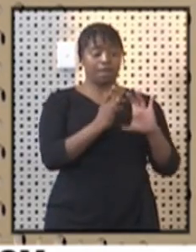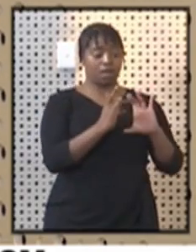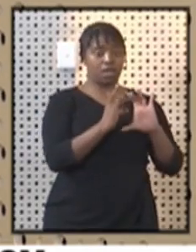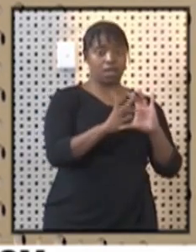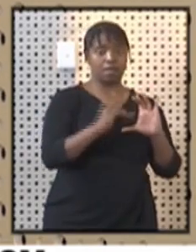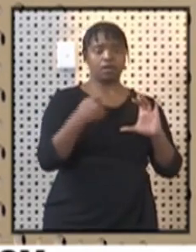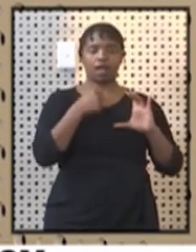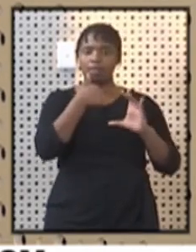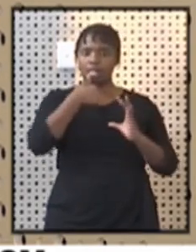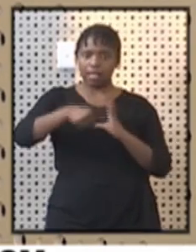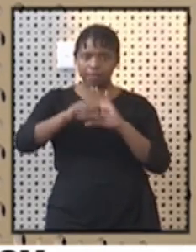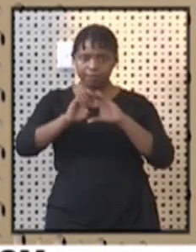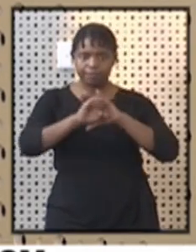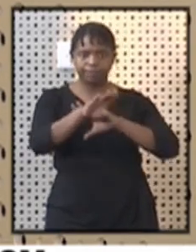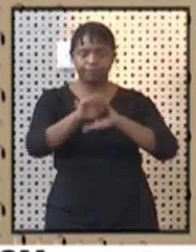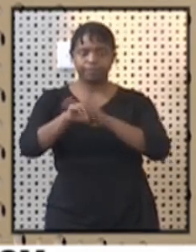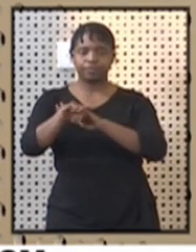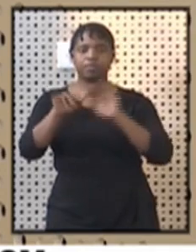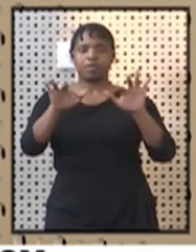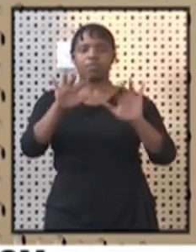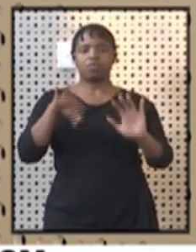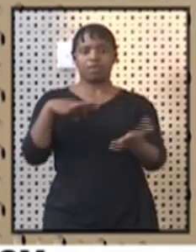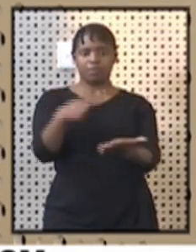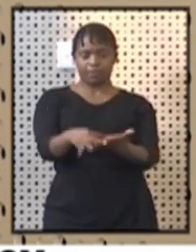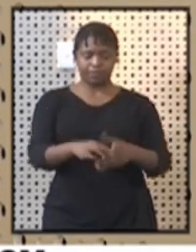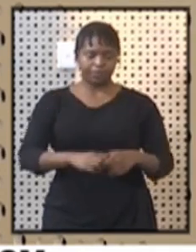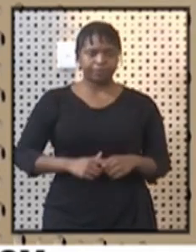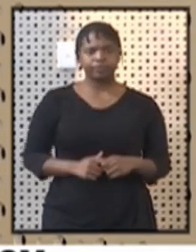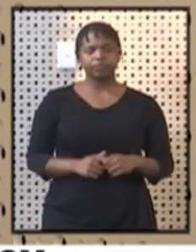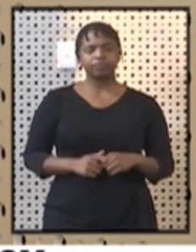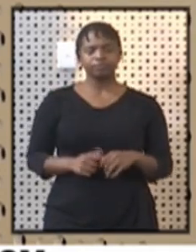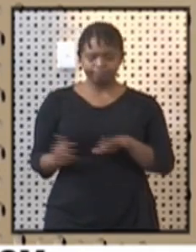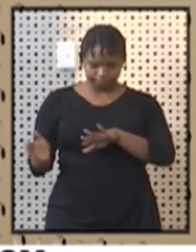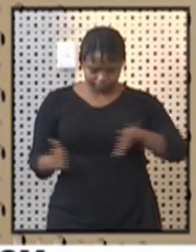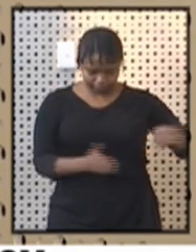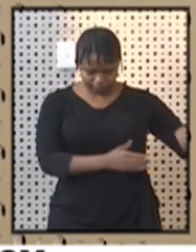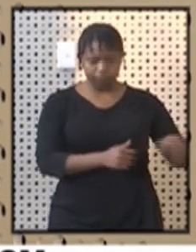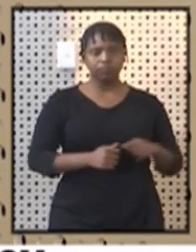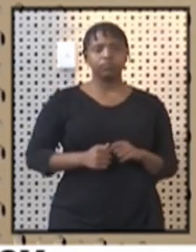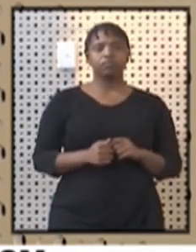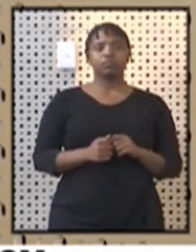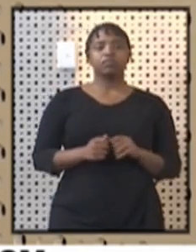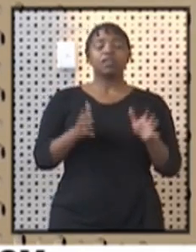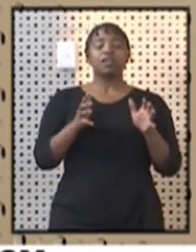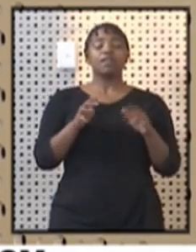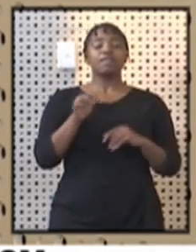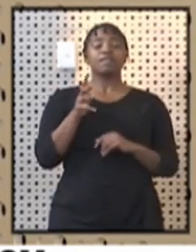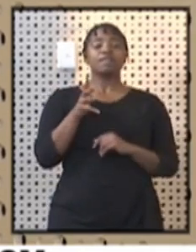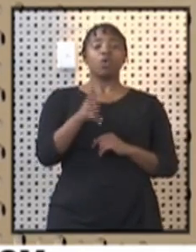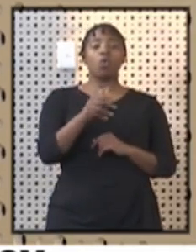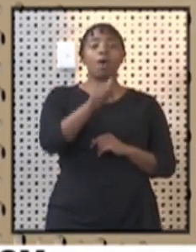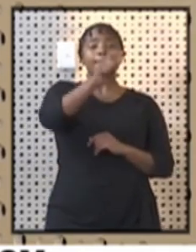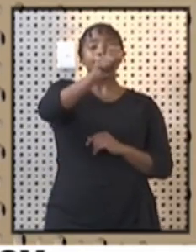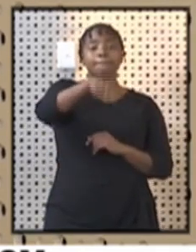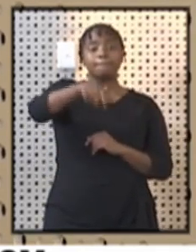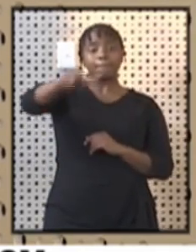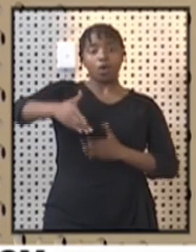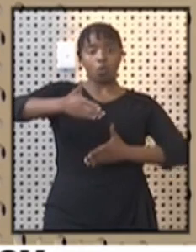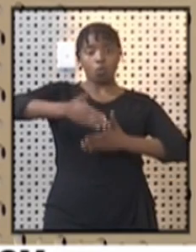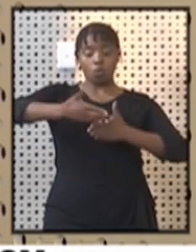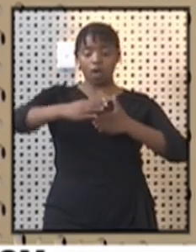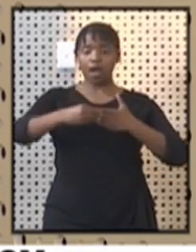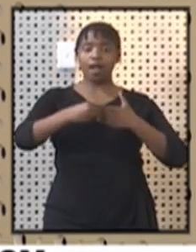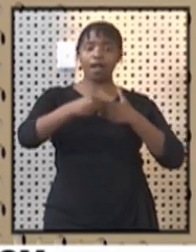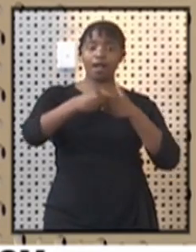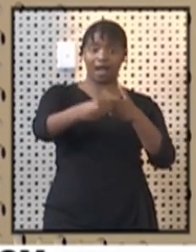various applicants. On the relief fund for tourist guides, a month